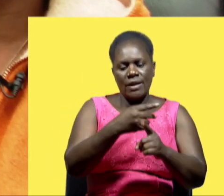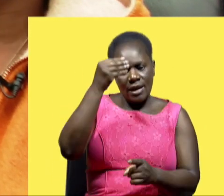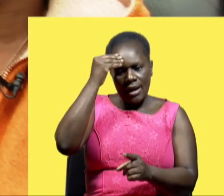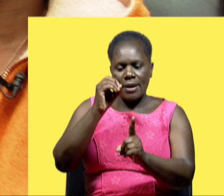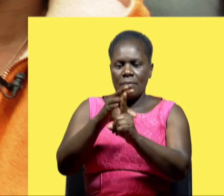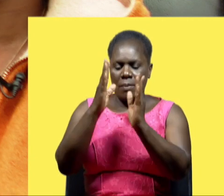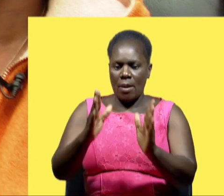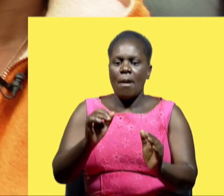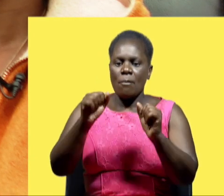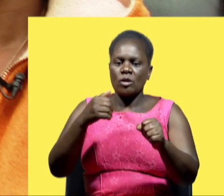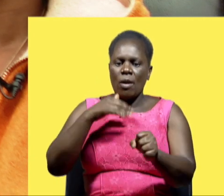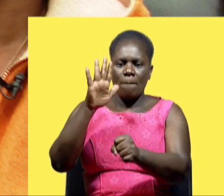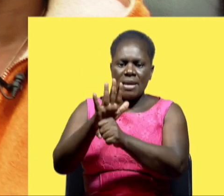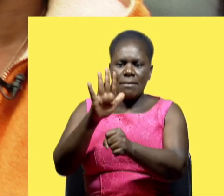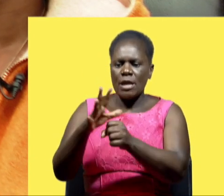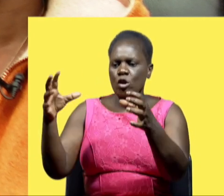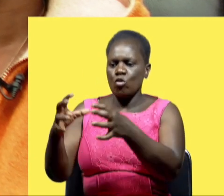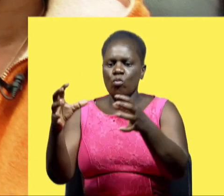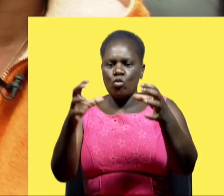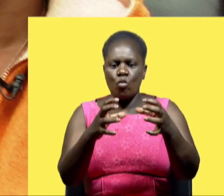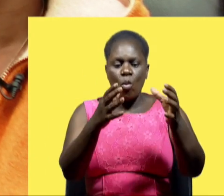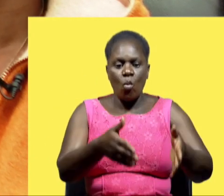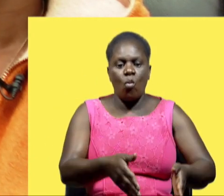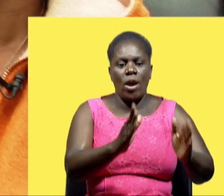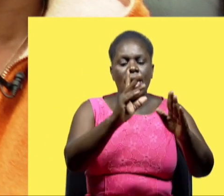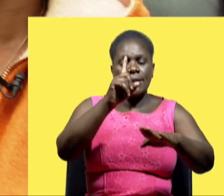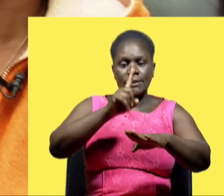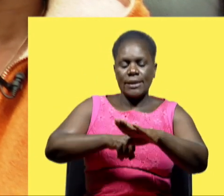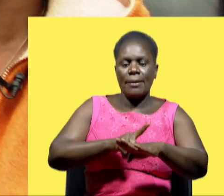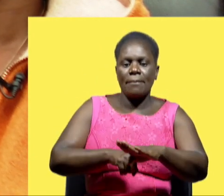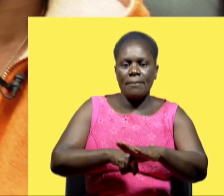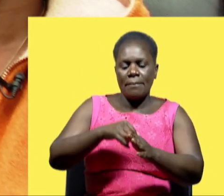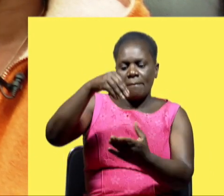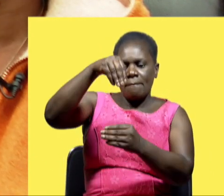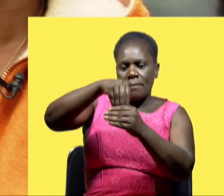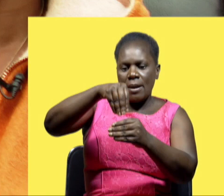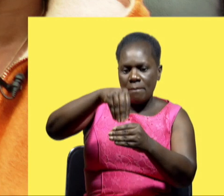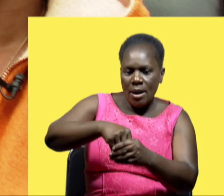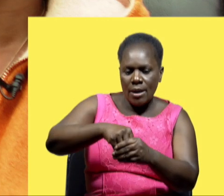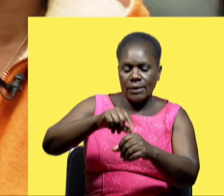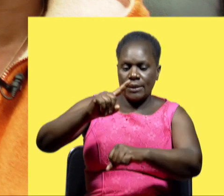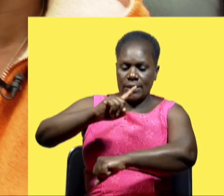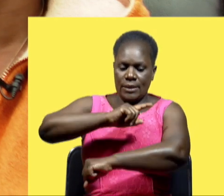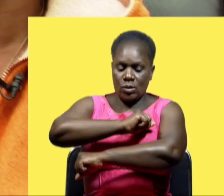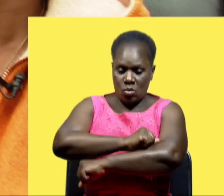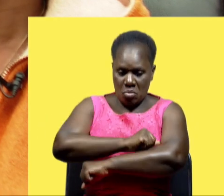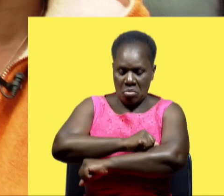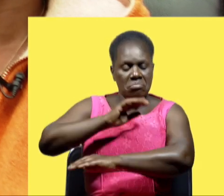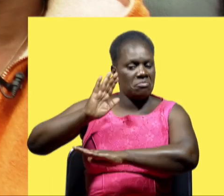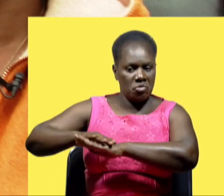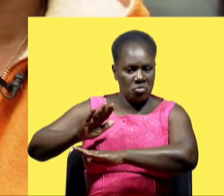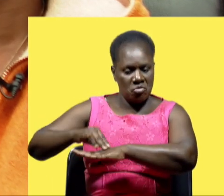various learning mentors so if we can have a multi-disciplinary team approach when it comes to inclusion when they're in schools